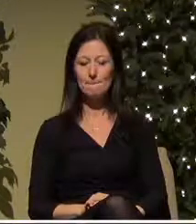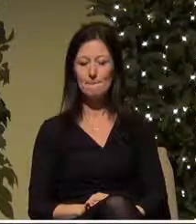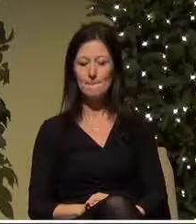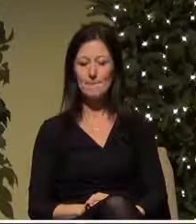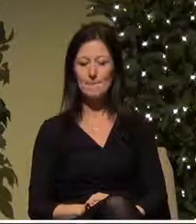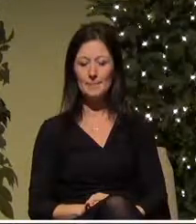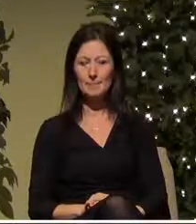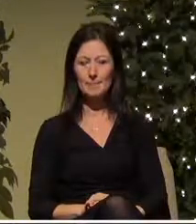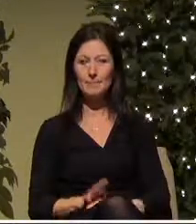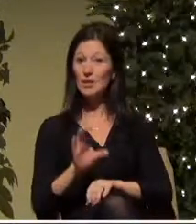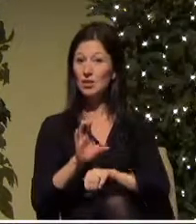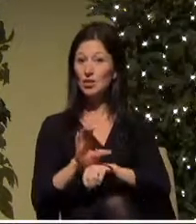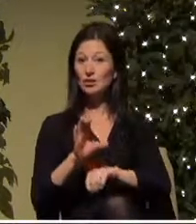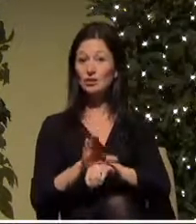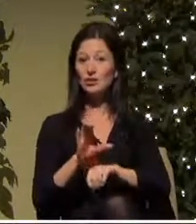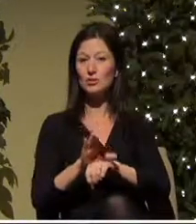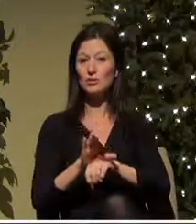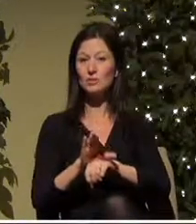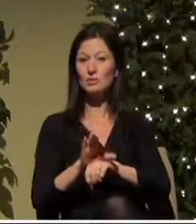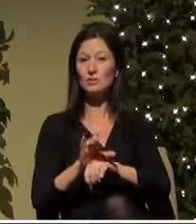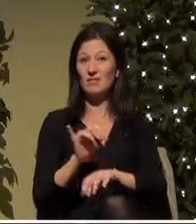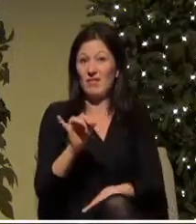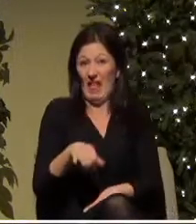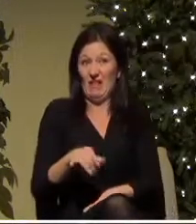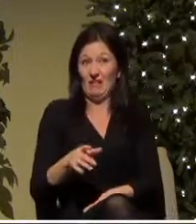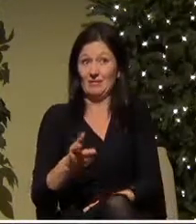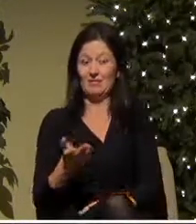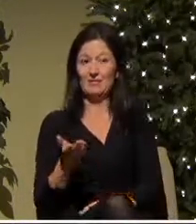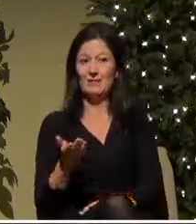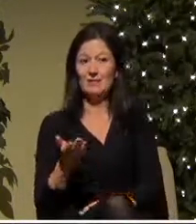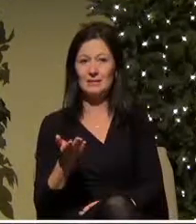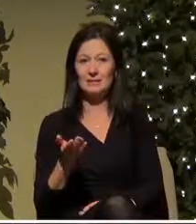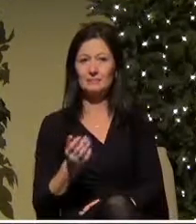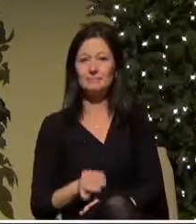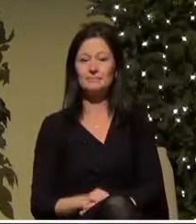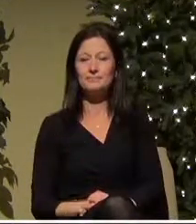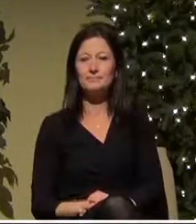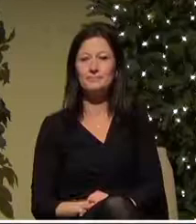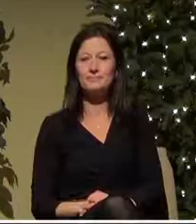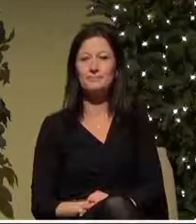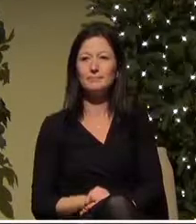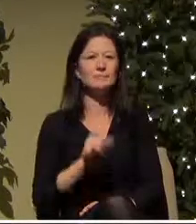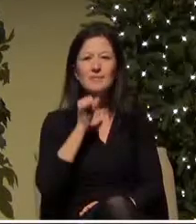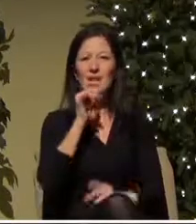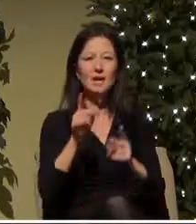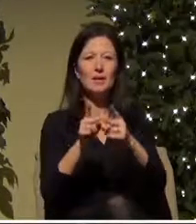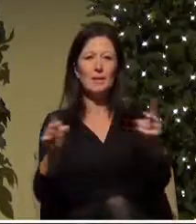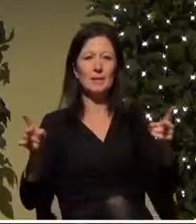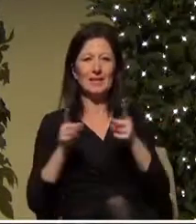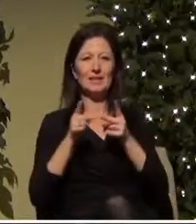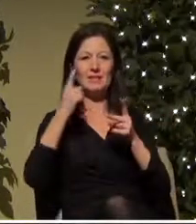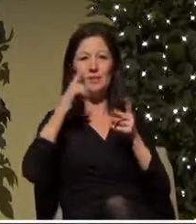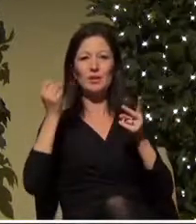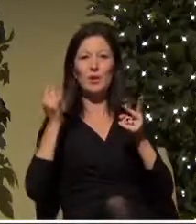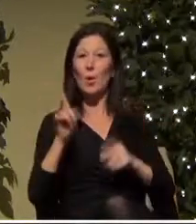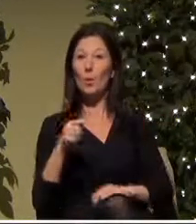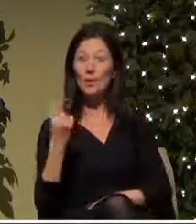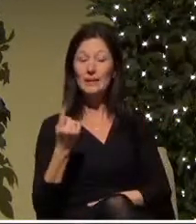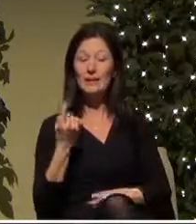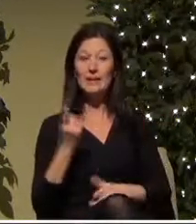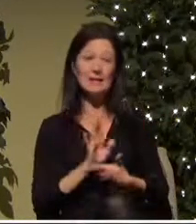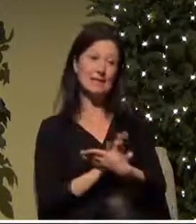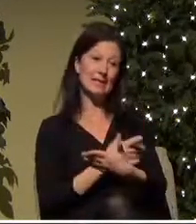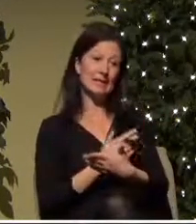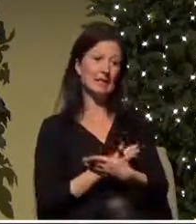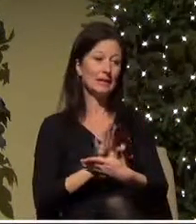that's what the church is it's not a place where we sing it's not